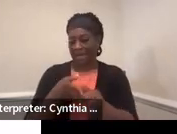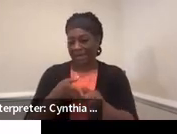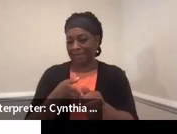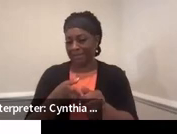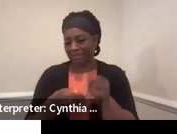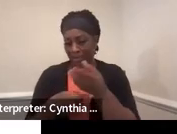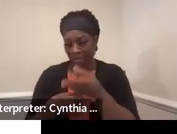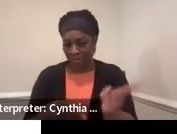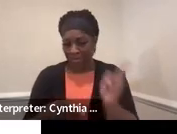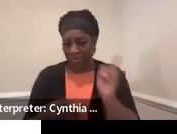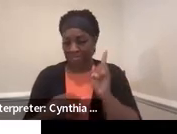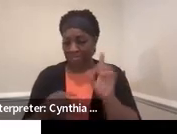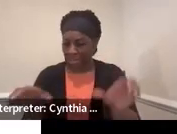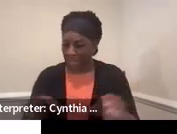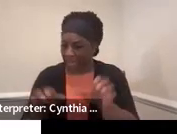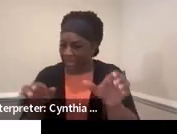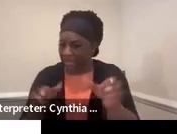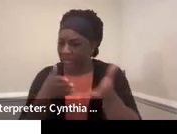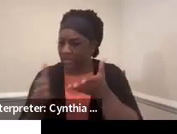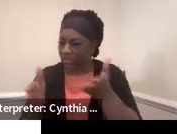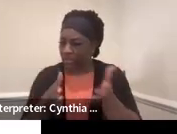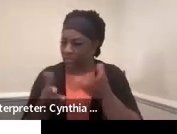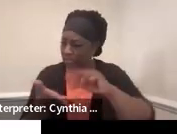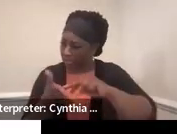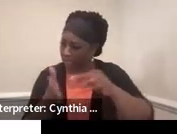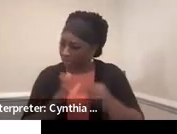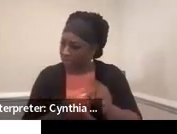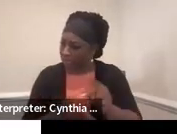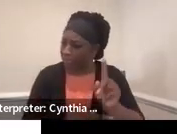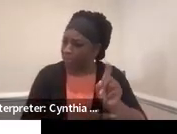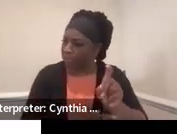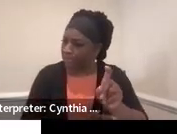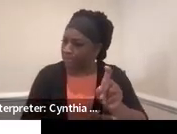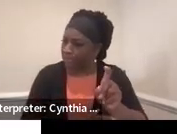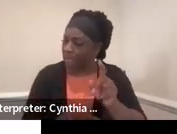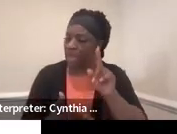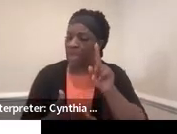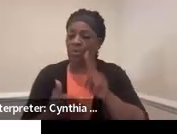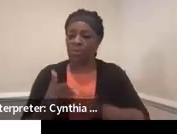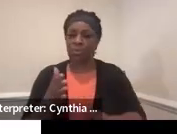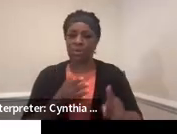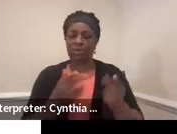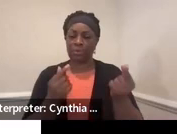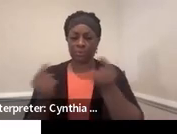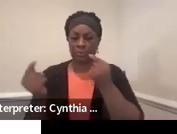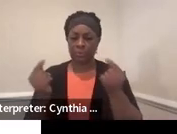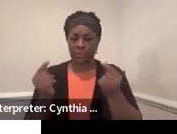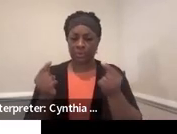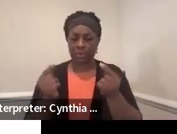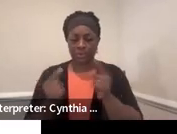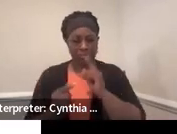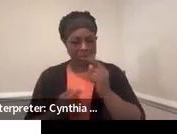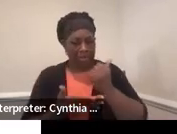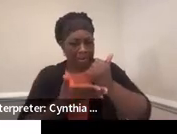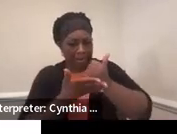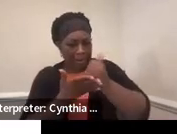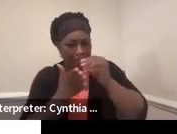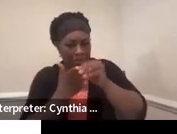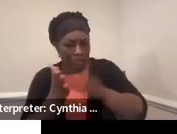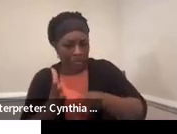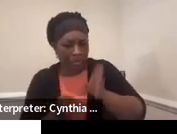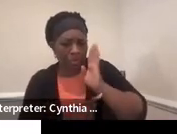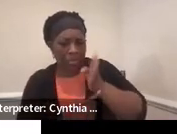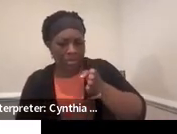Are the activities and services meaningful? And what are you doing? Will what you're doing really help the student to